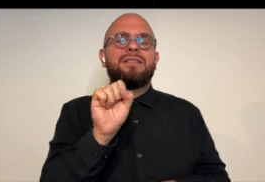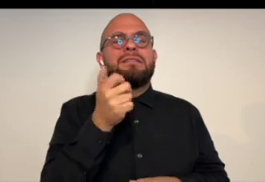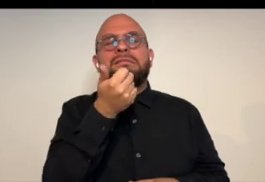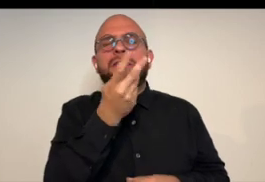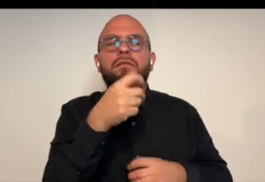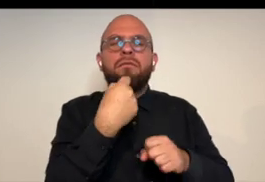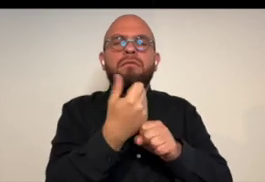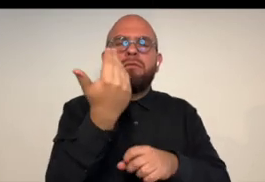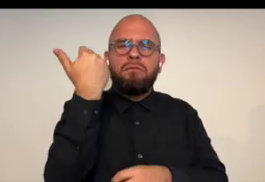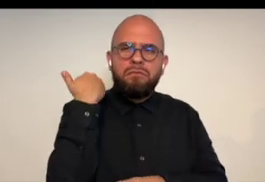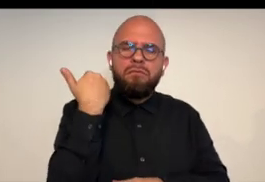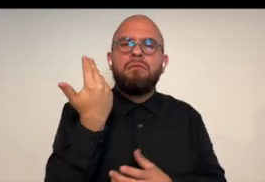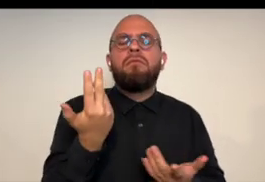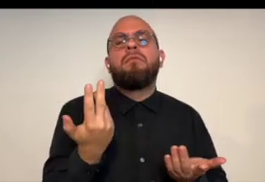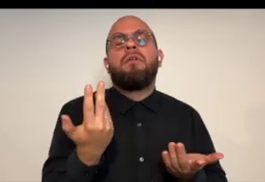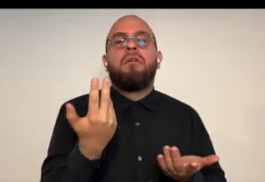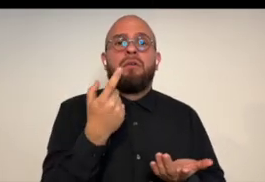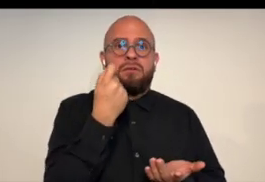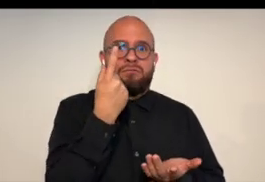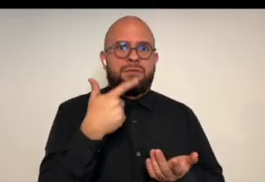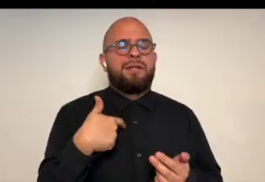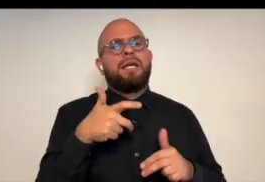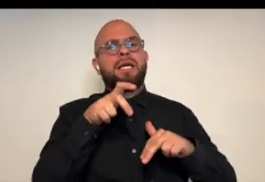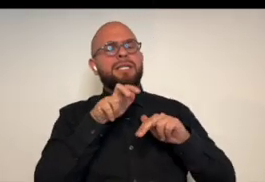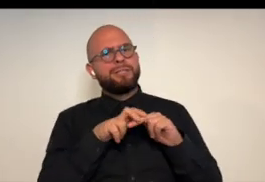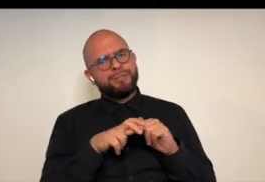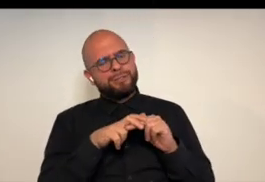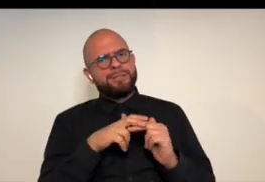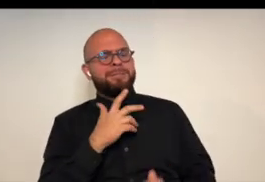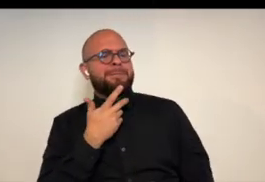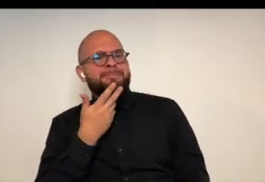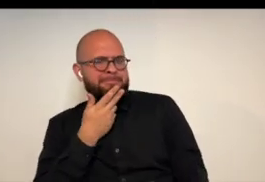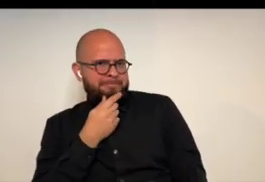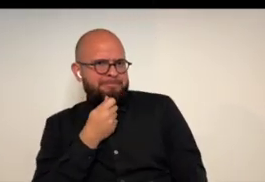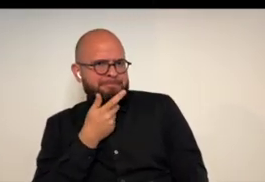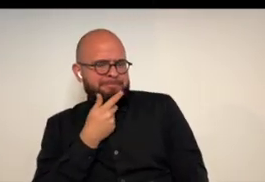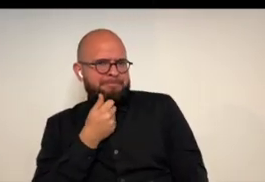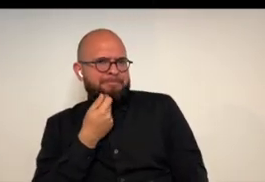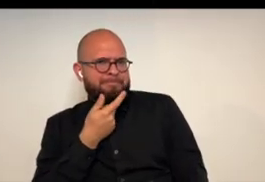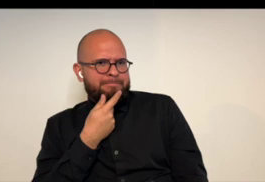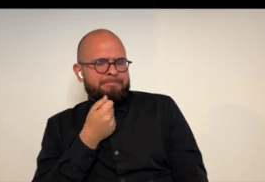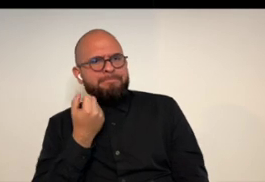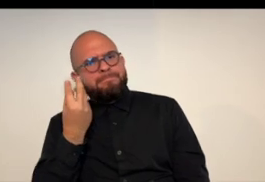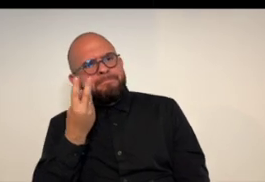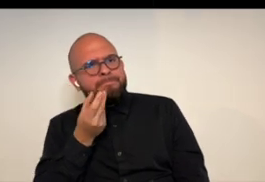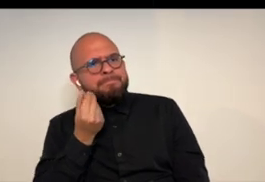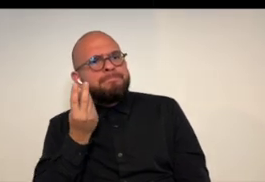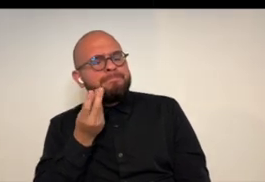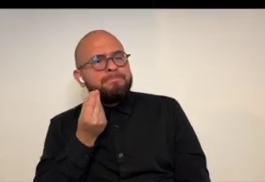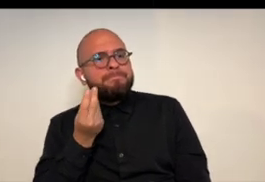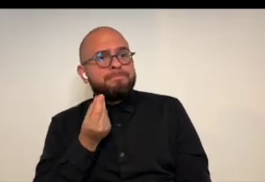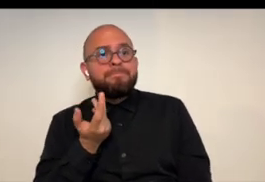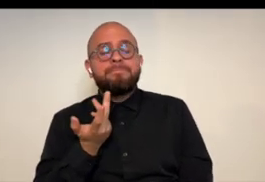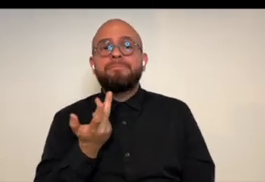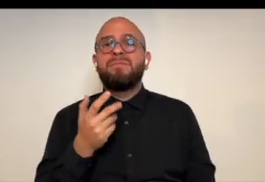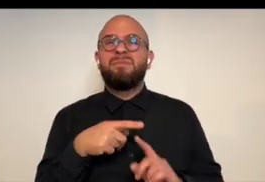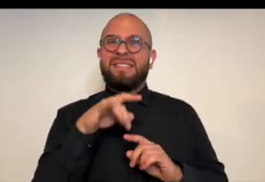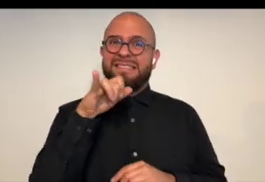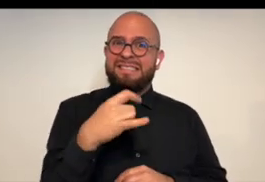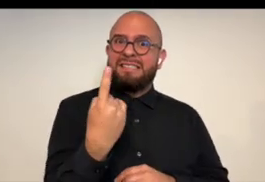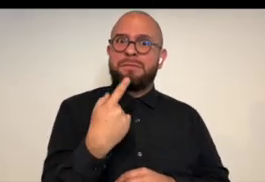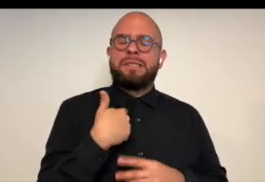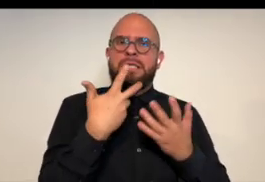a few years ago and it's something that has i like i said i sit with it for a while and i let it kind of